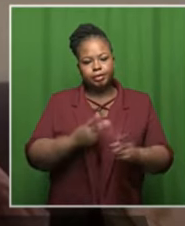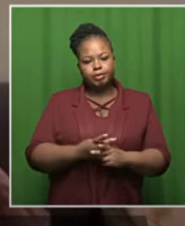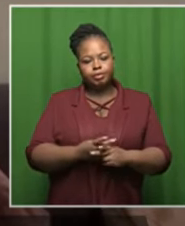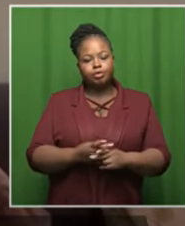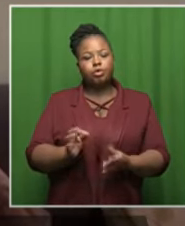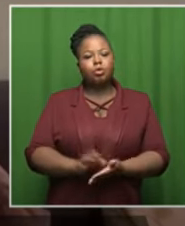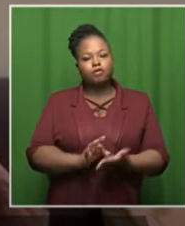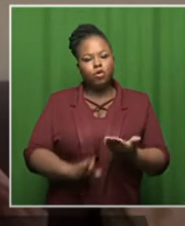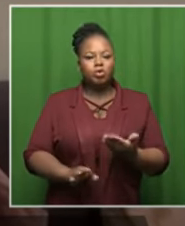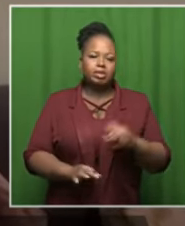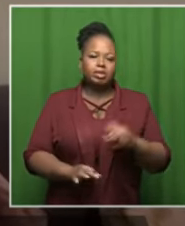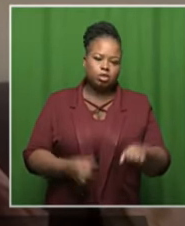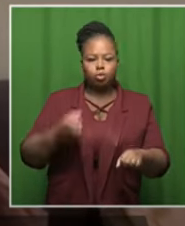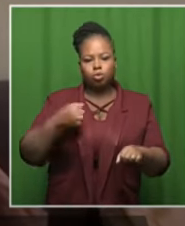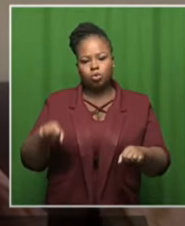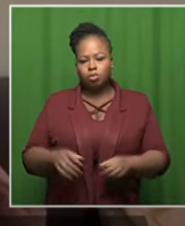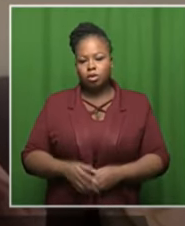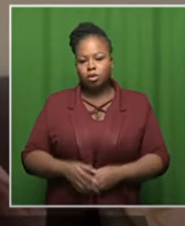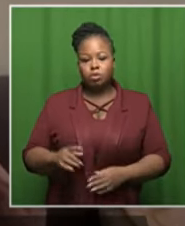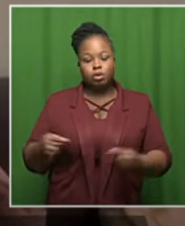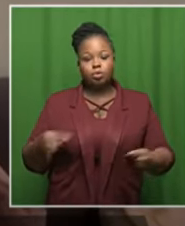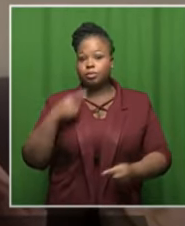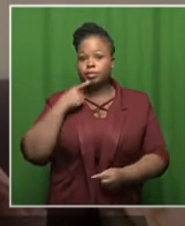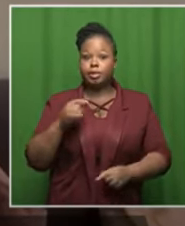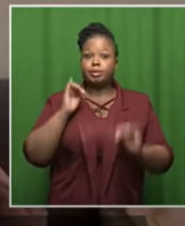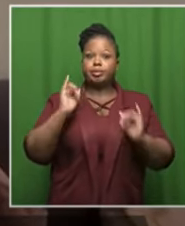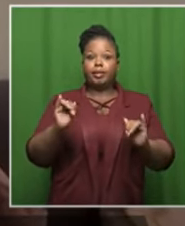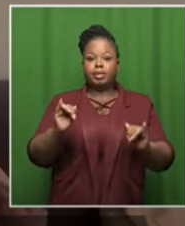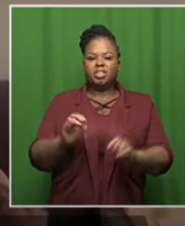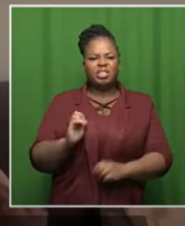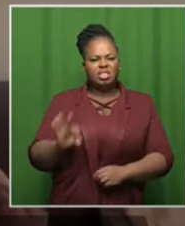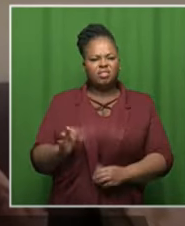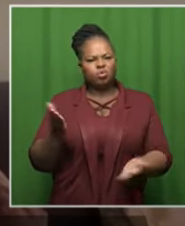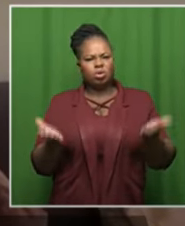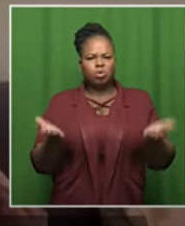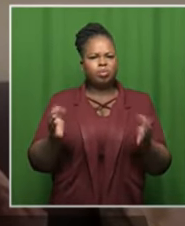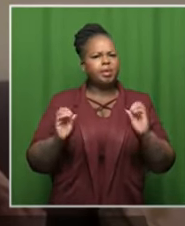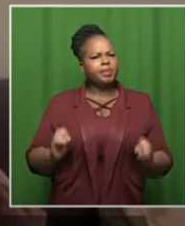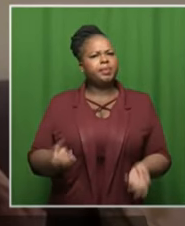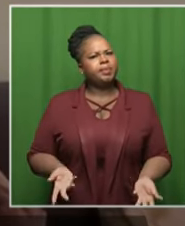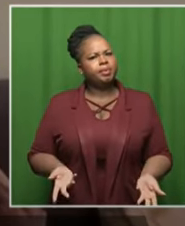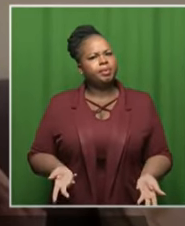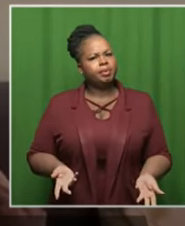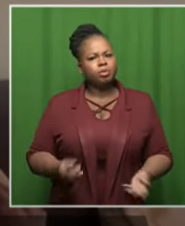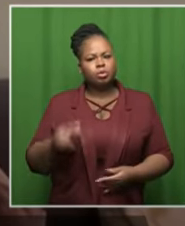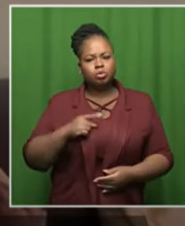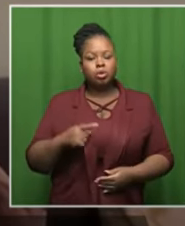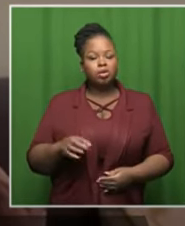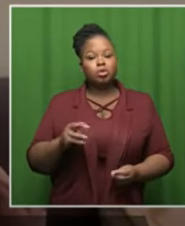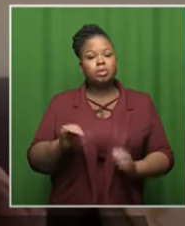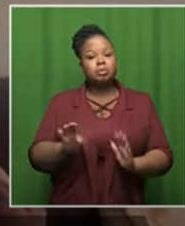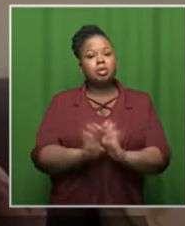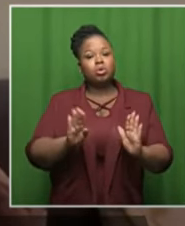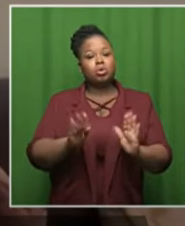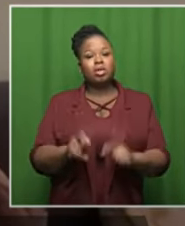vote but what i'm saying in the meantime you can't say a deal is bad if you have nothing to compare it to all these billionaires and all